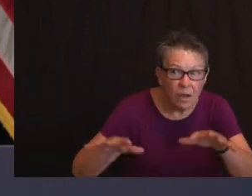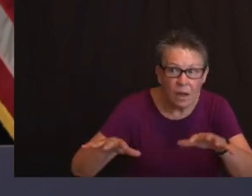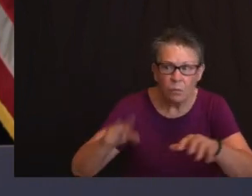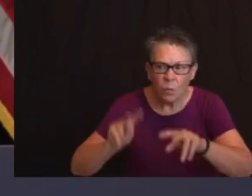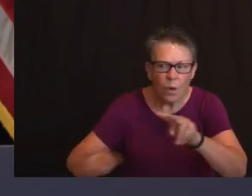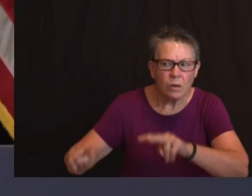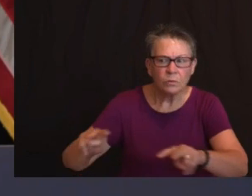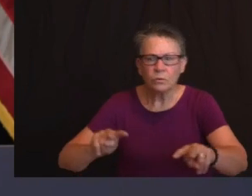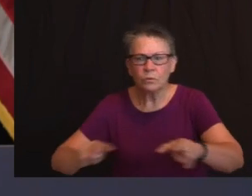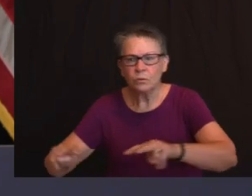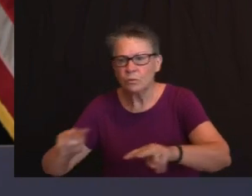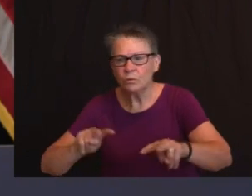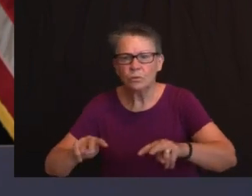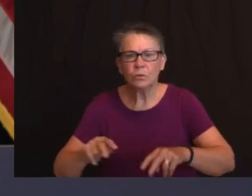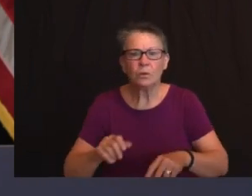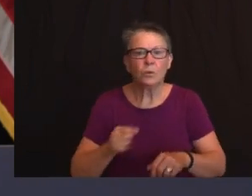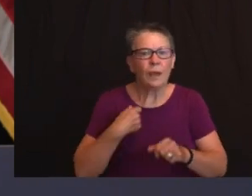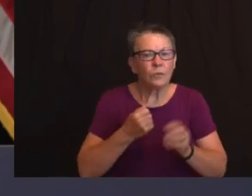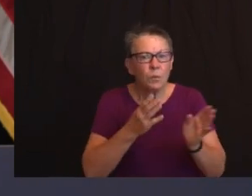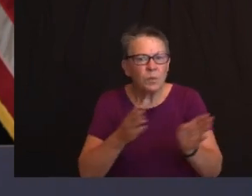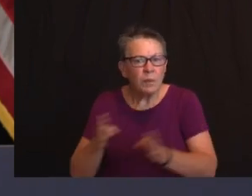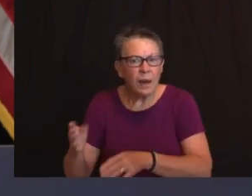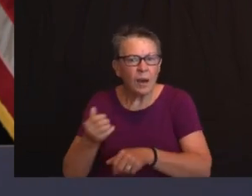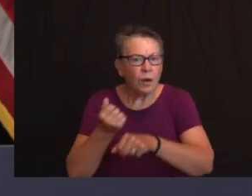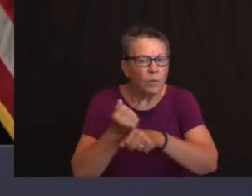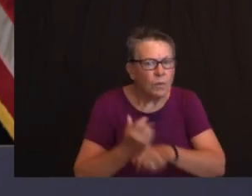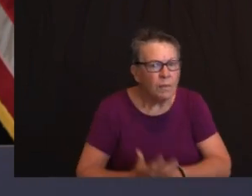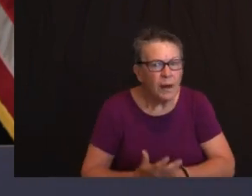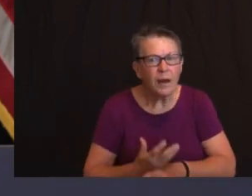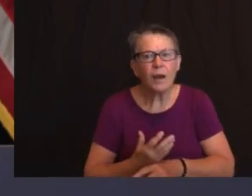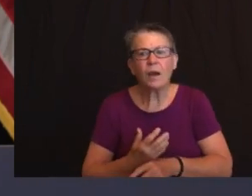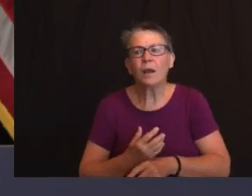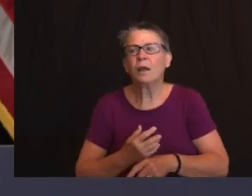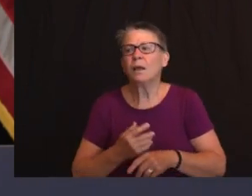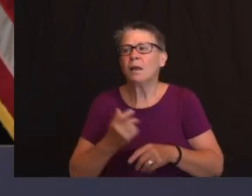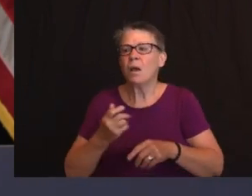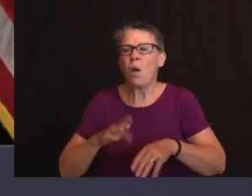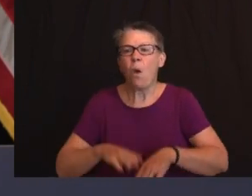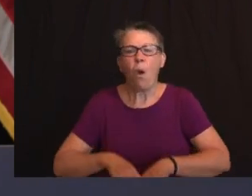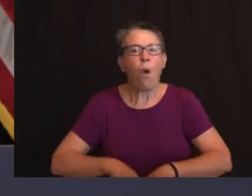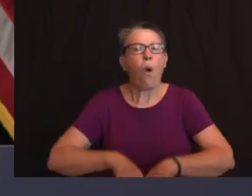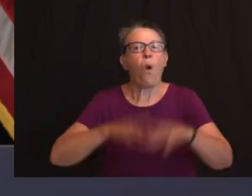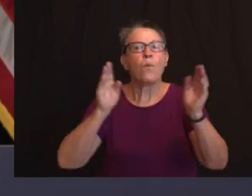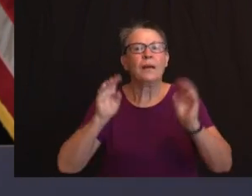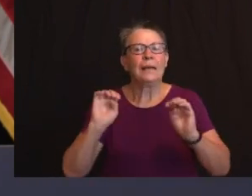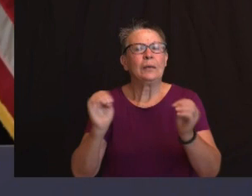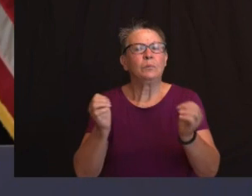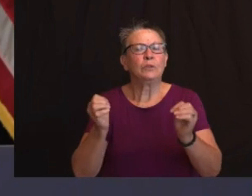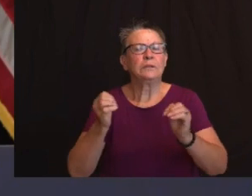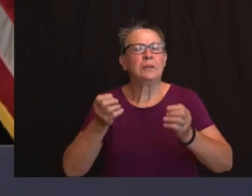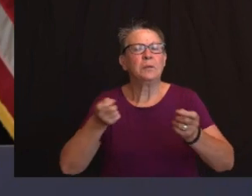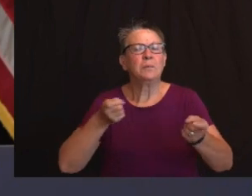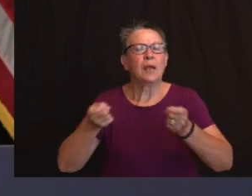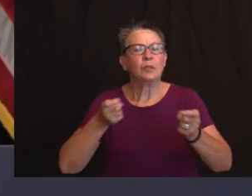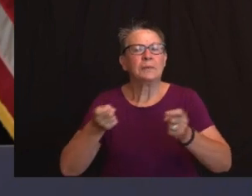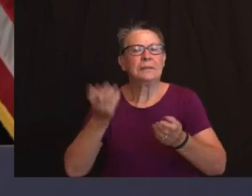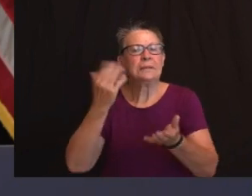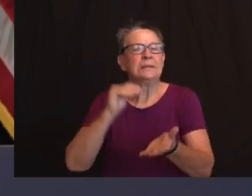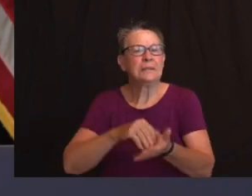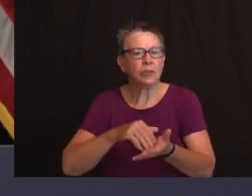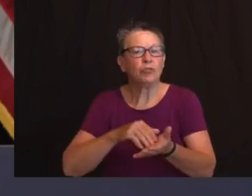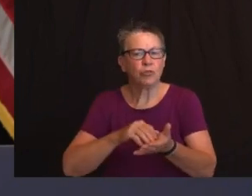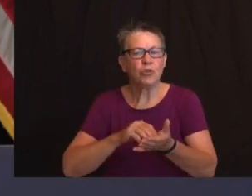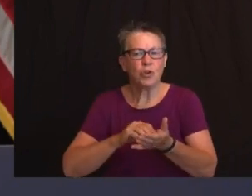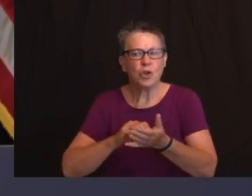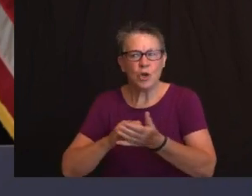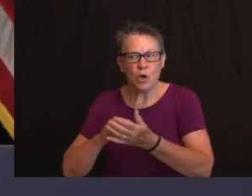preparation we activated the State Emergency Operations Center today at noon that is staff to monitor this throughout I've been on with